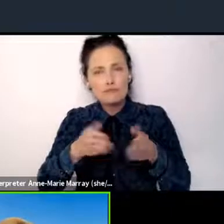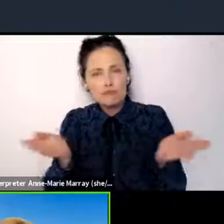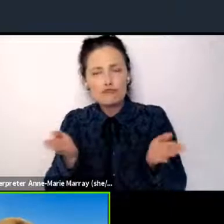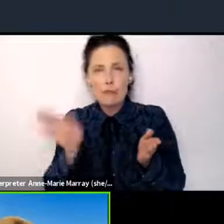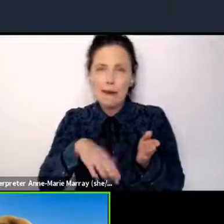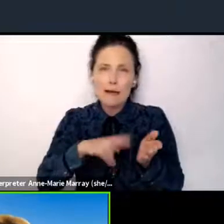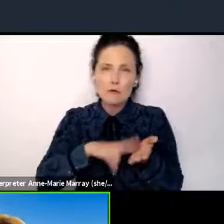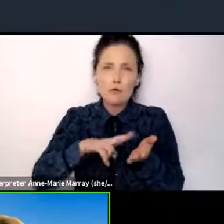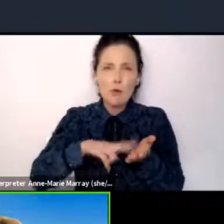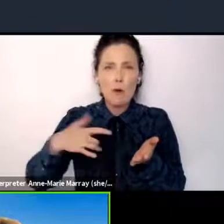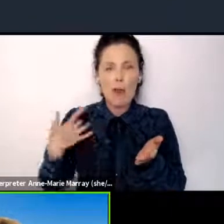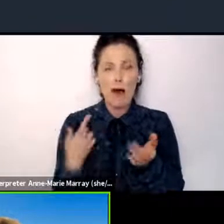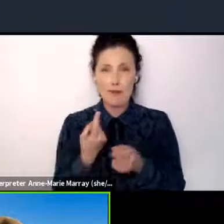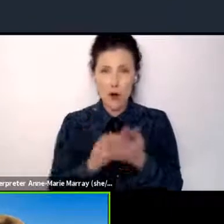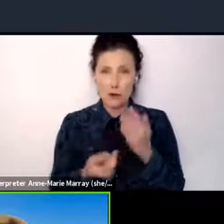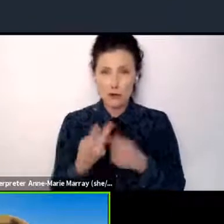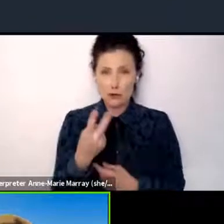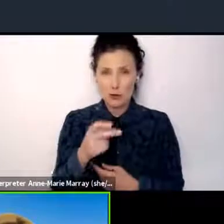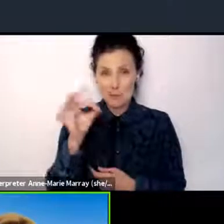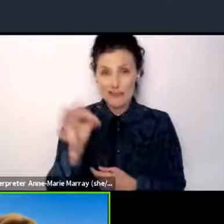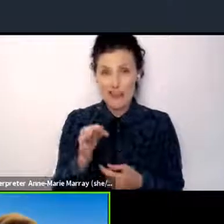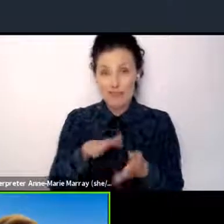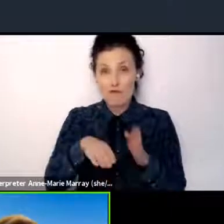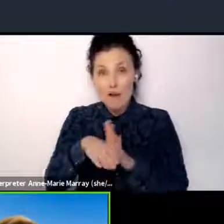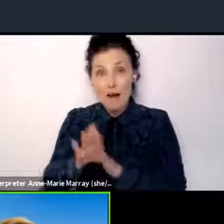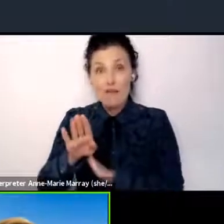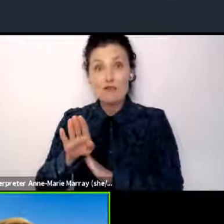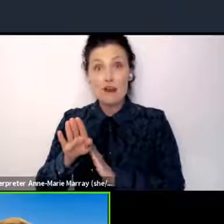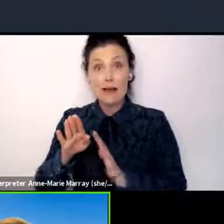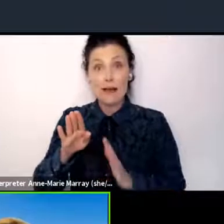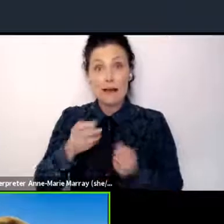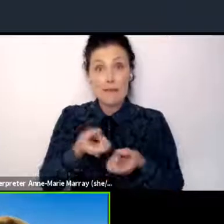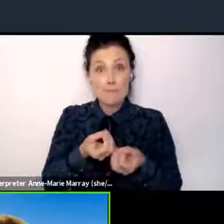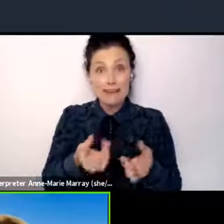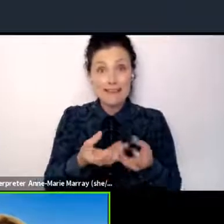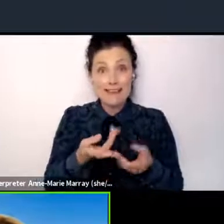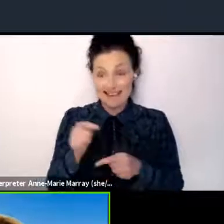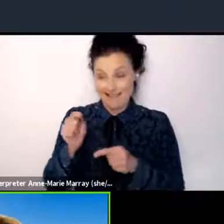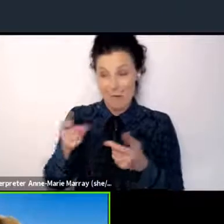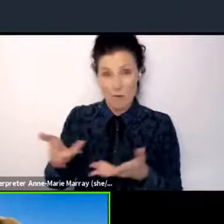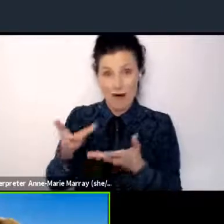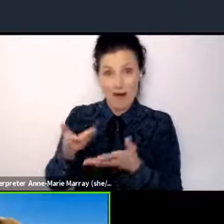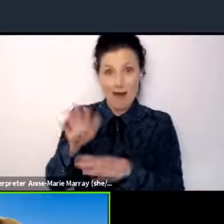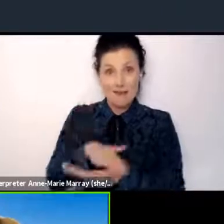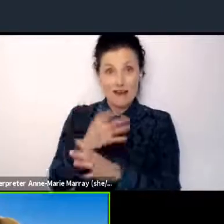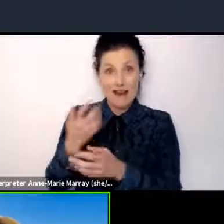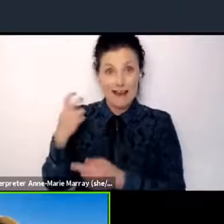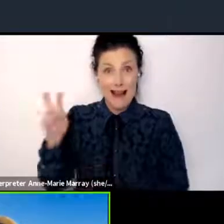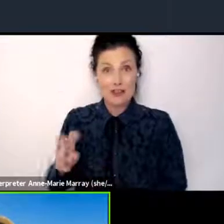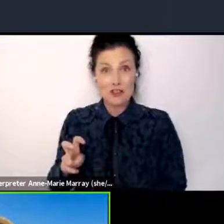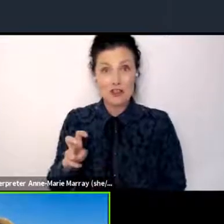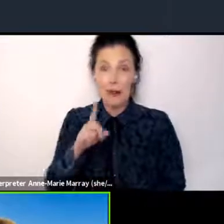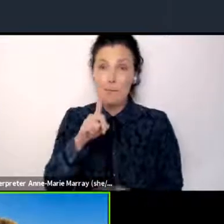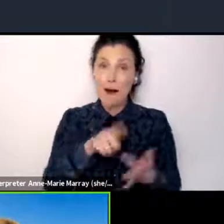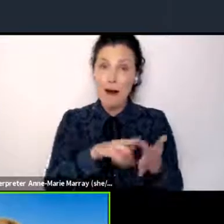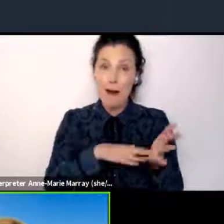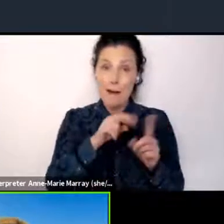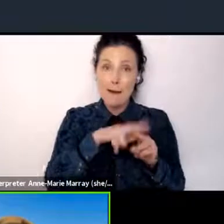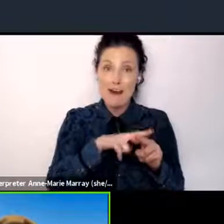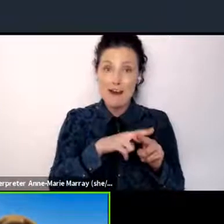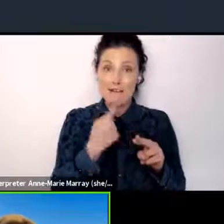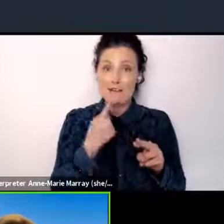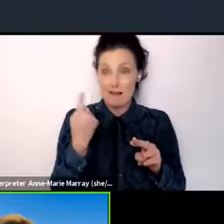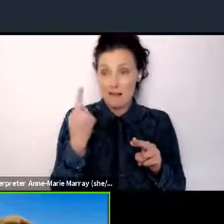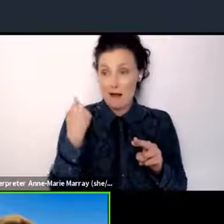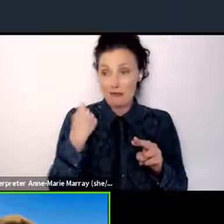recovery spending has been invested in clean energy. Meanwhile, according to the IMF, just last year, coal, oil and gas production